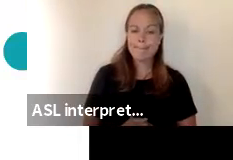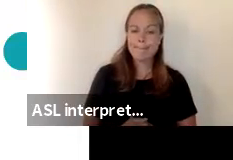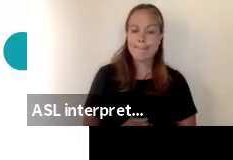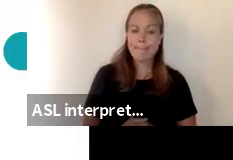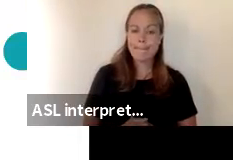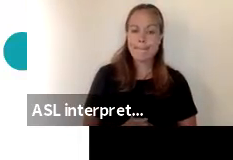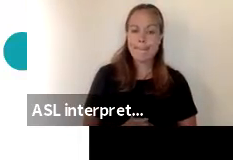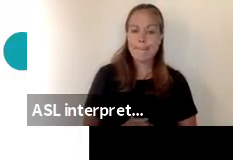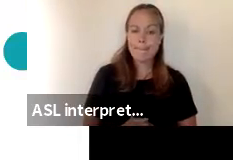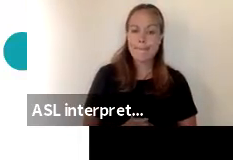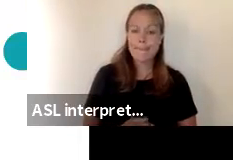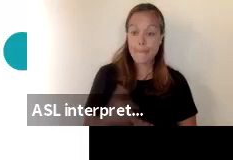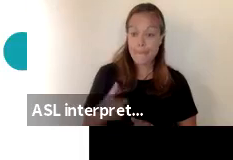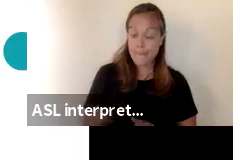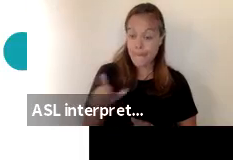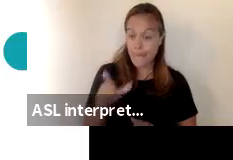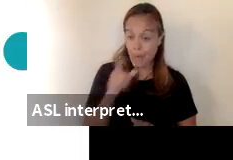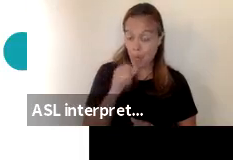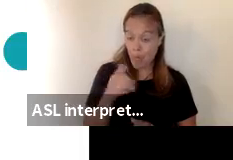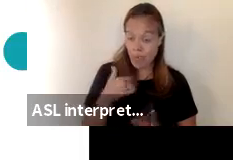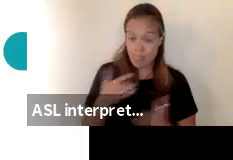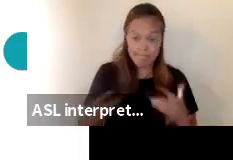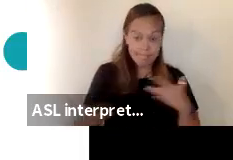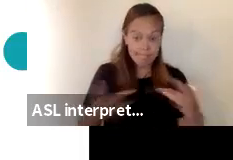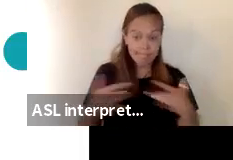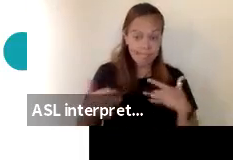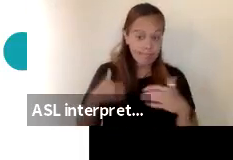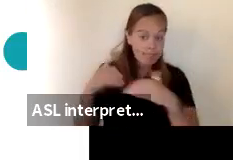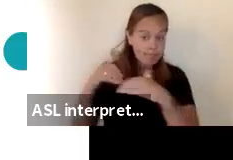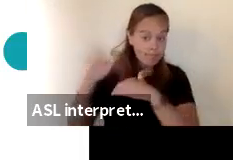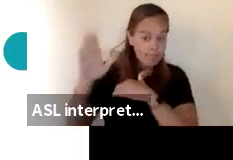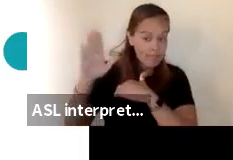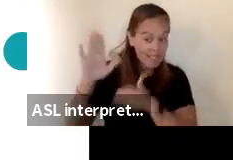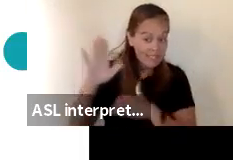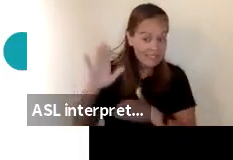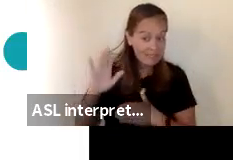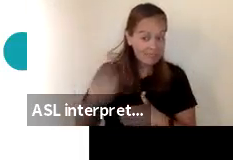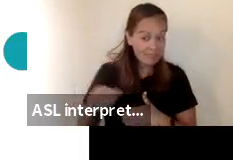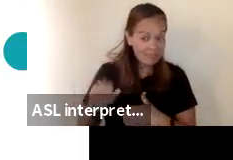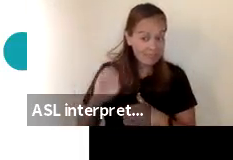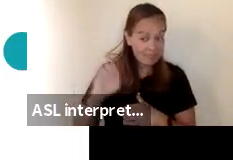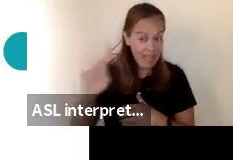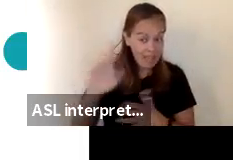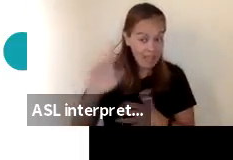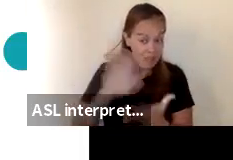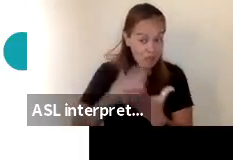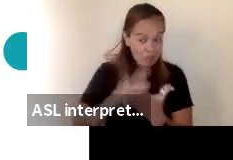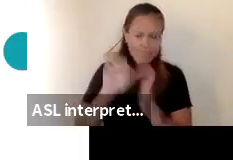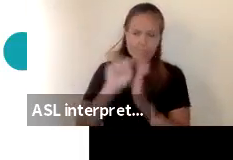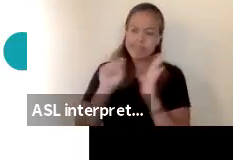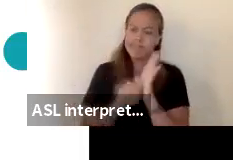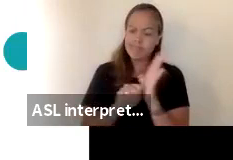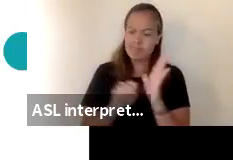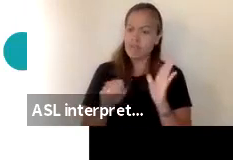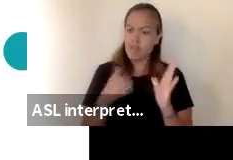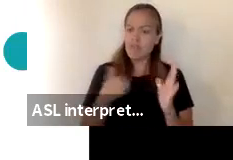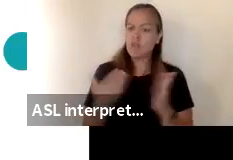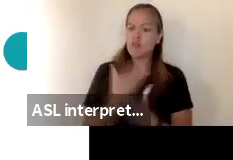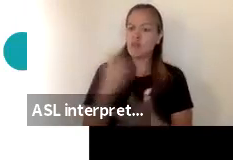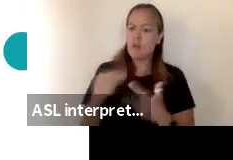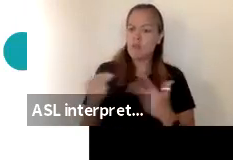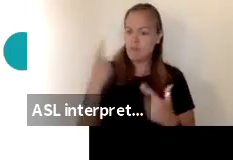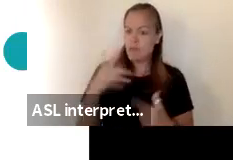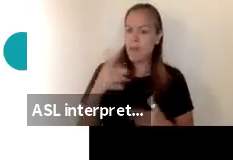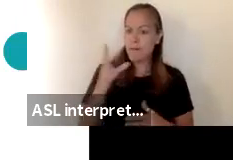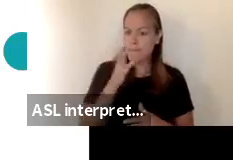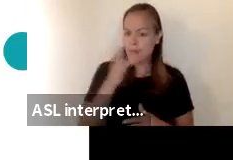next for those of you who have concern about sending your child back the state has created a new option for parents first of all